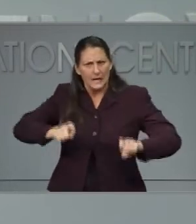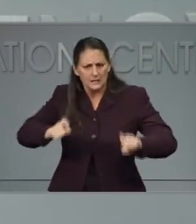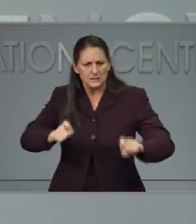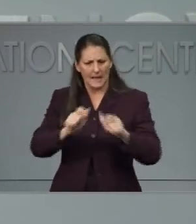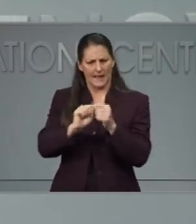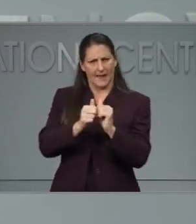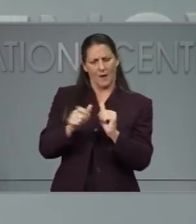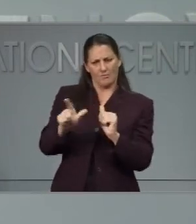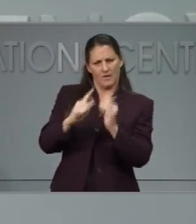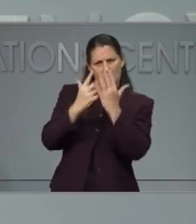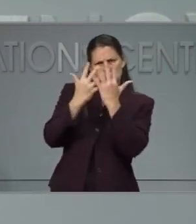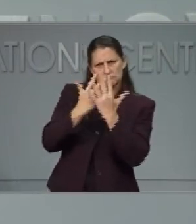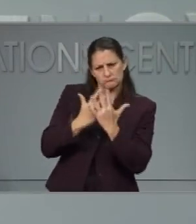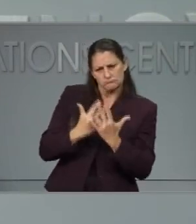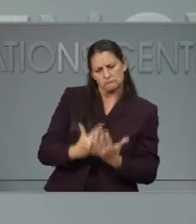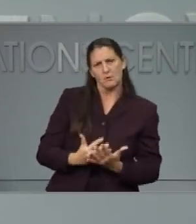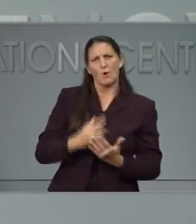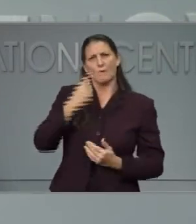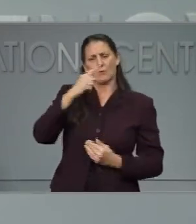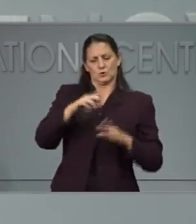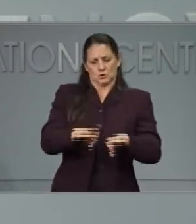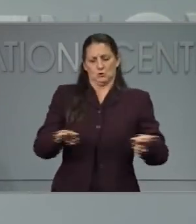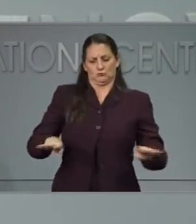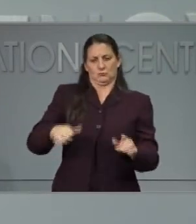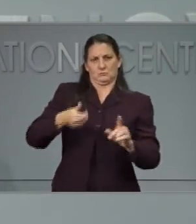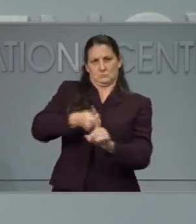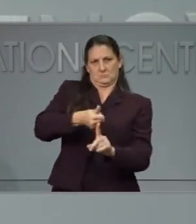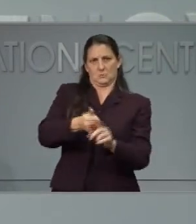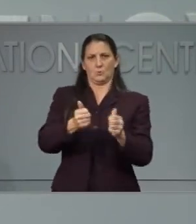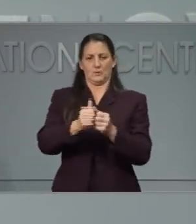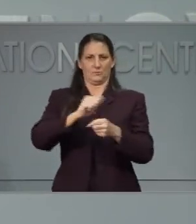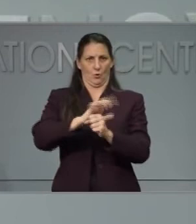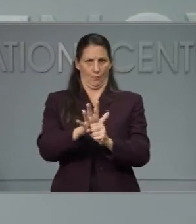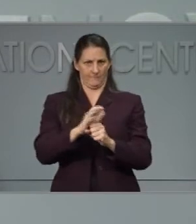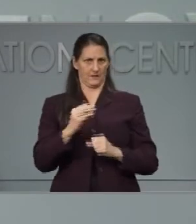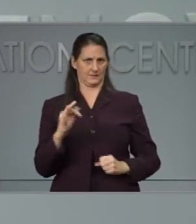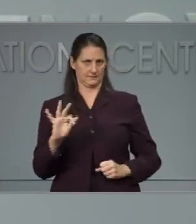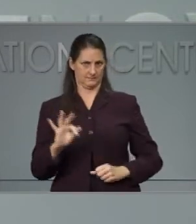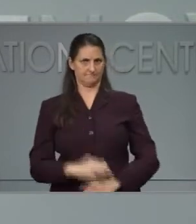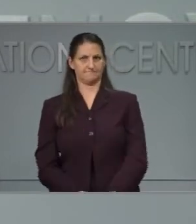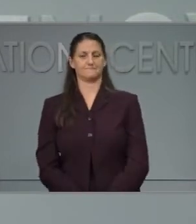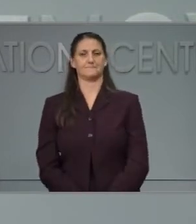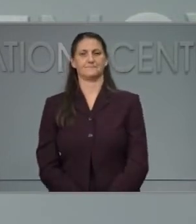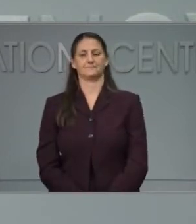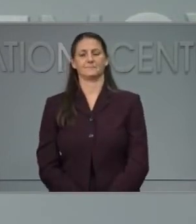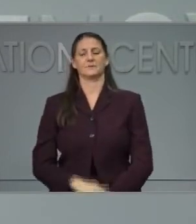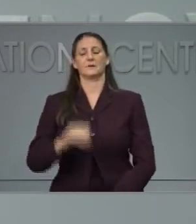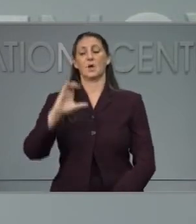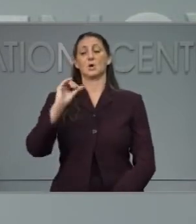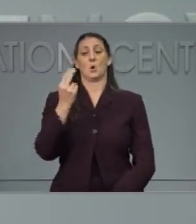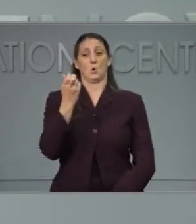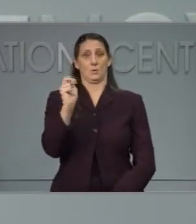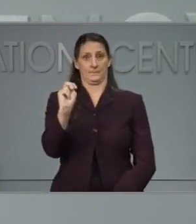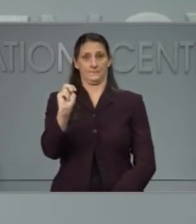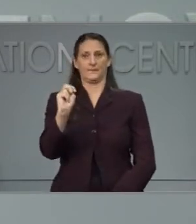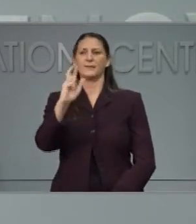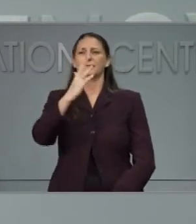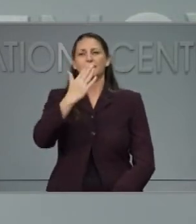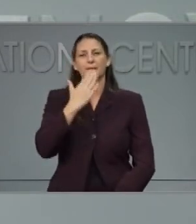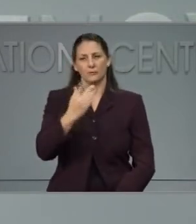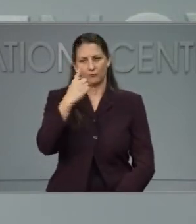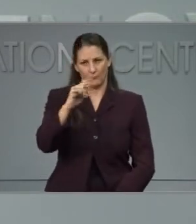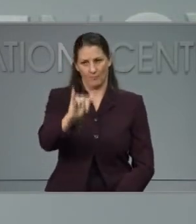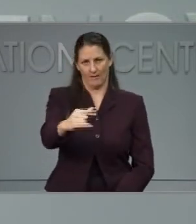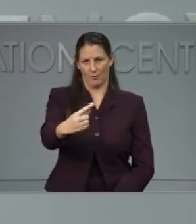who have COVID-19 bear in mind? Rebecca, thanks for that question. First, I want to say that this